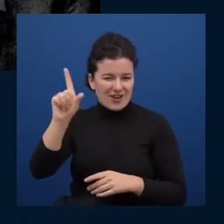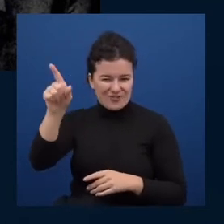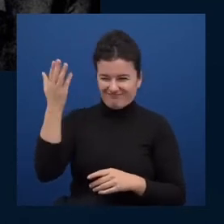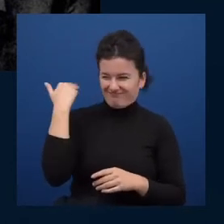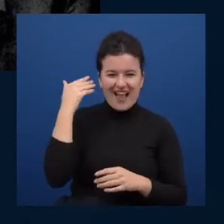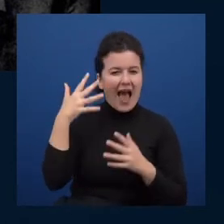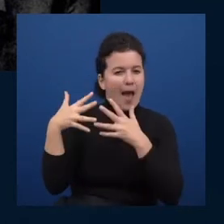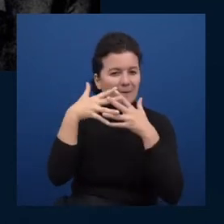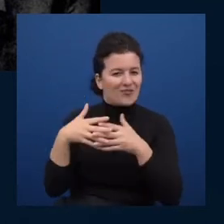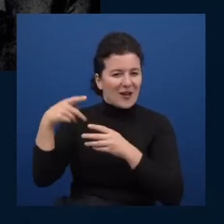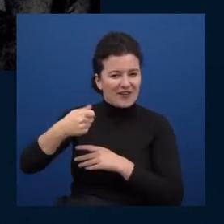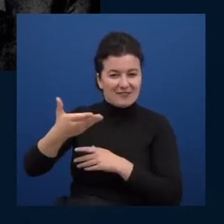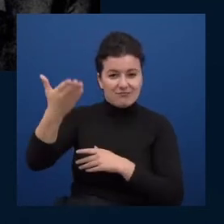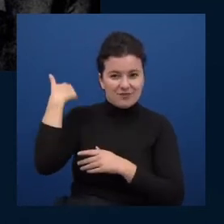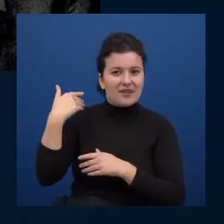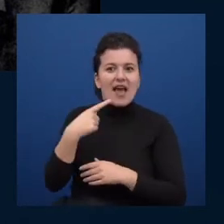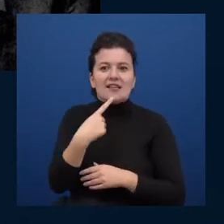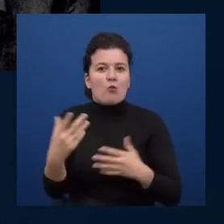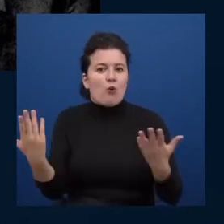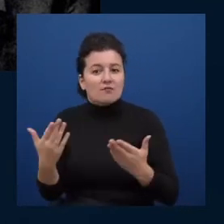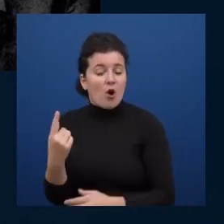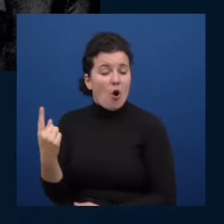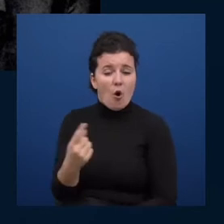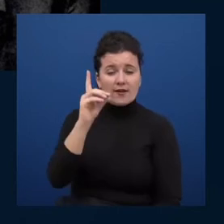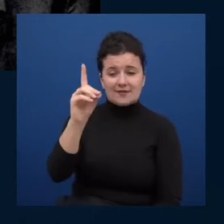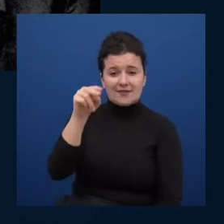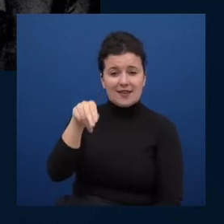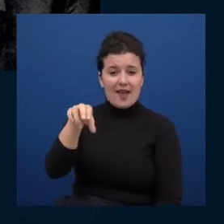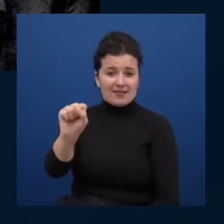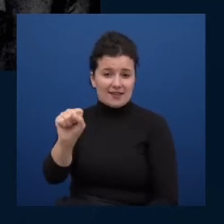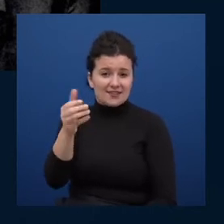it's always dns that's that's the problem